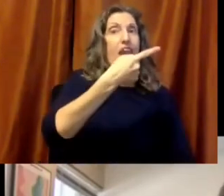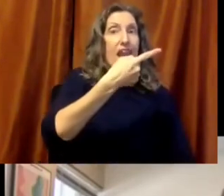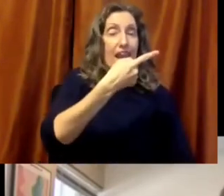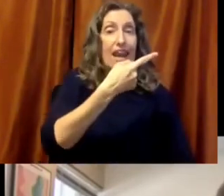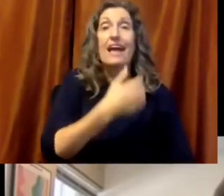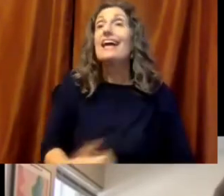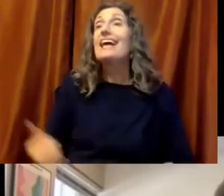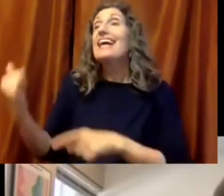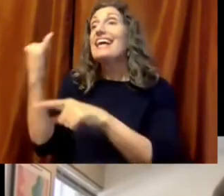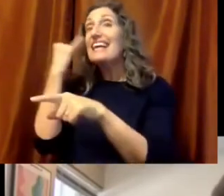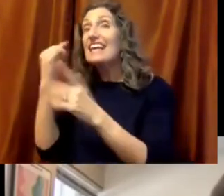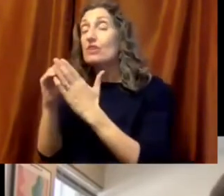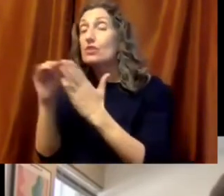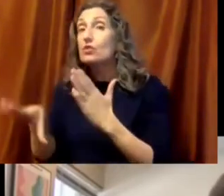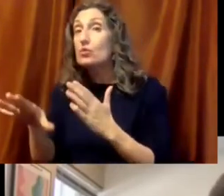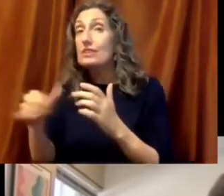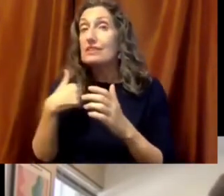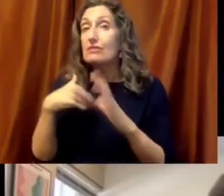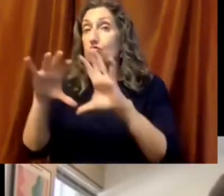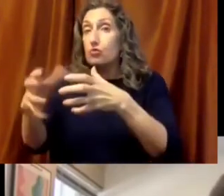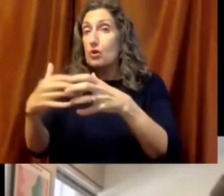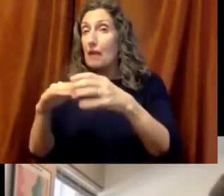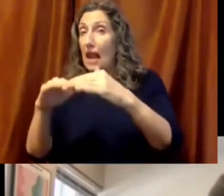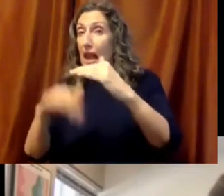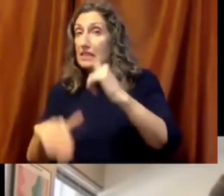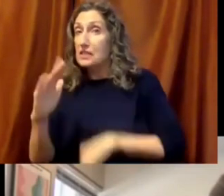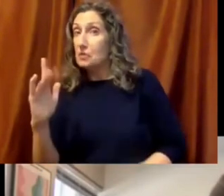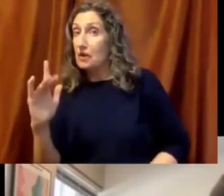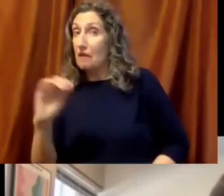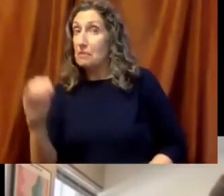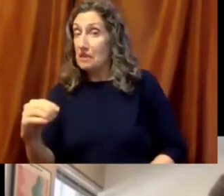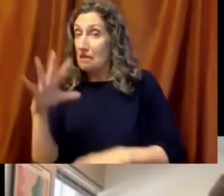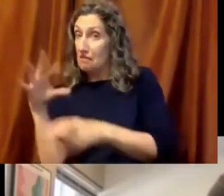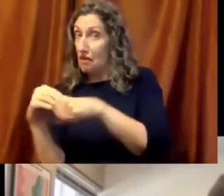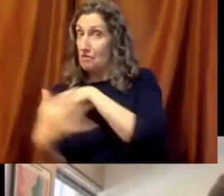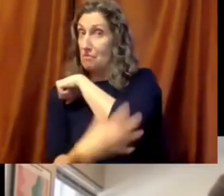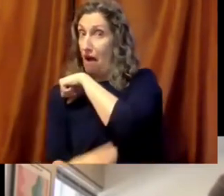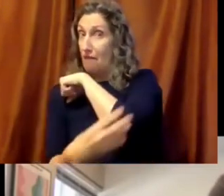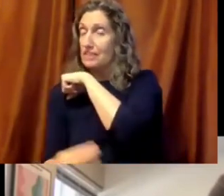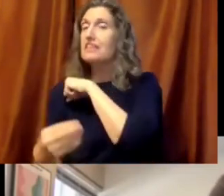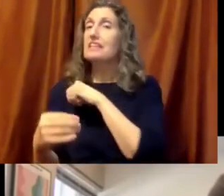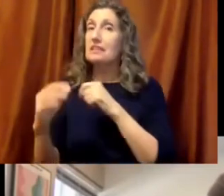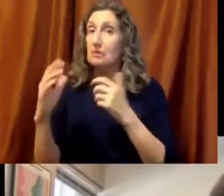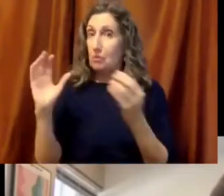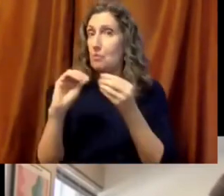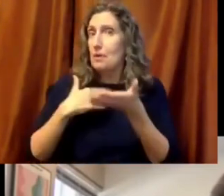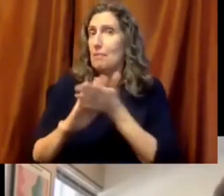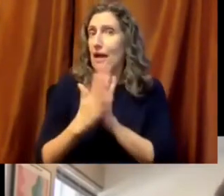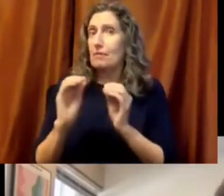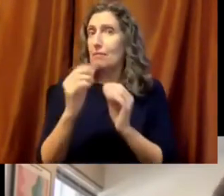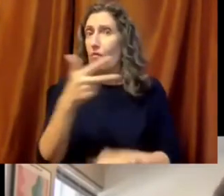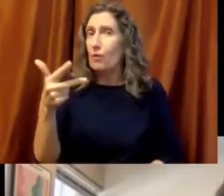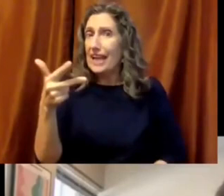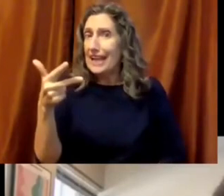And if you even look in schools where fewer than 25% of kids live in poverty, we're number three in reading in the world.